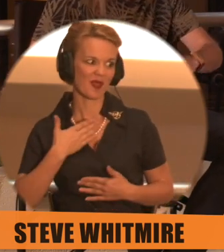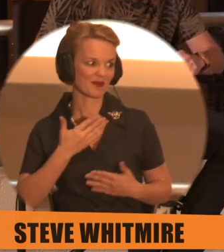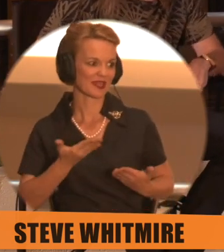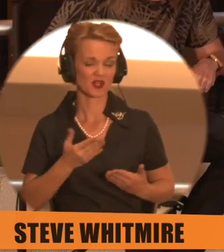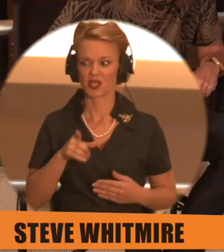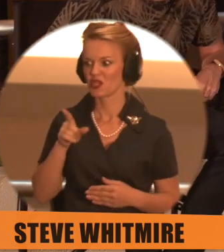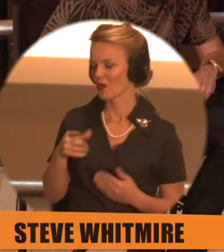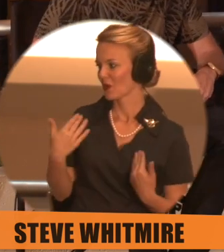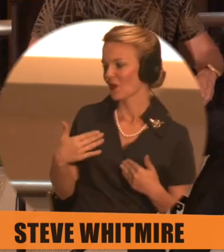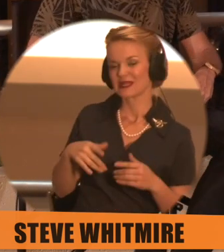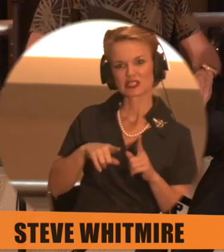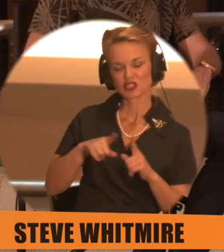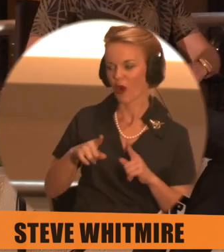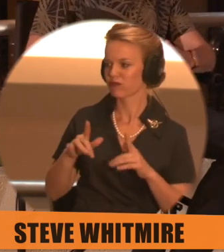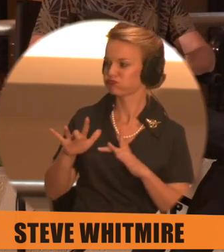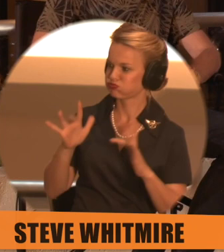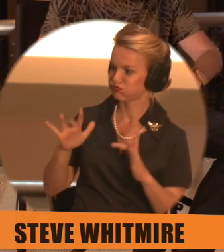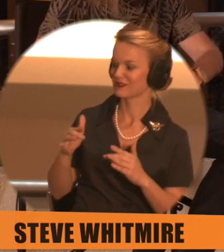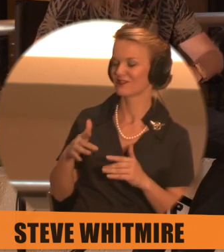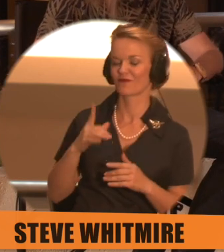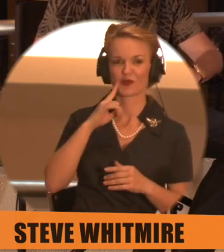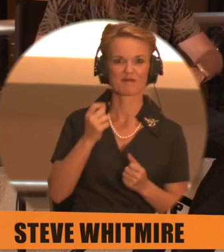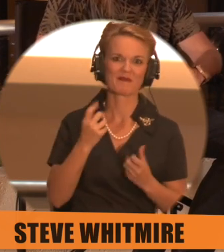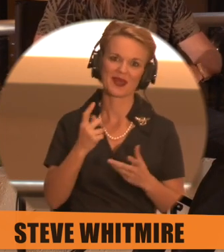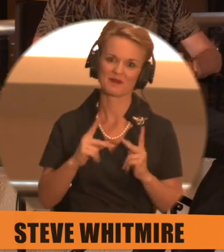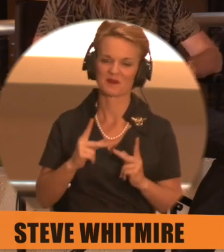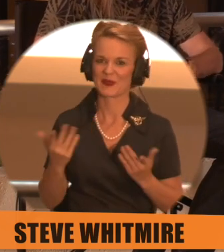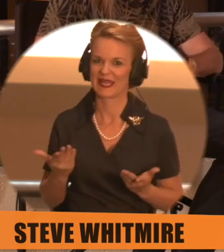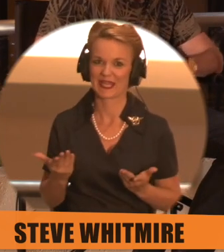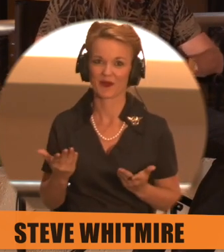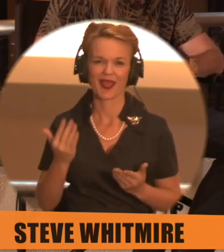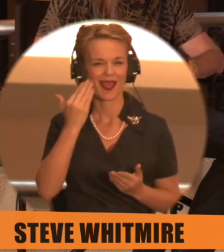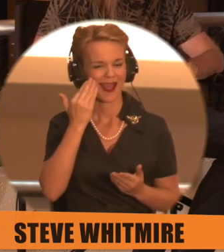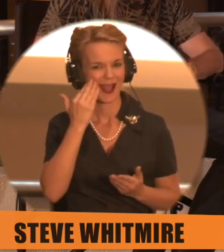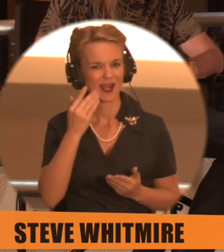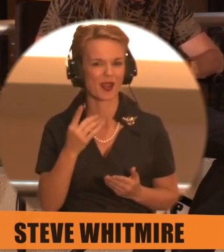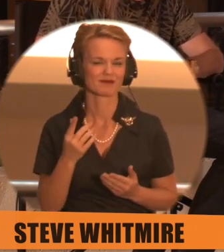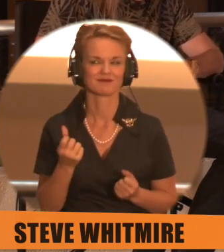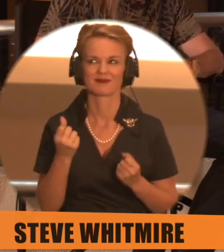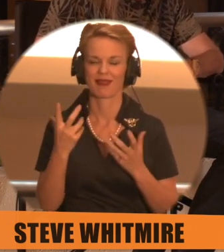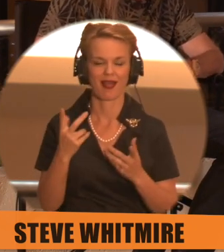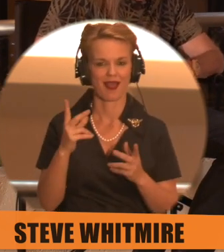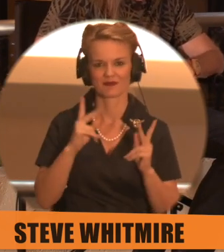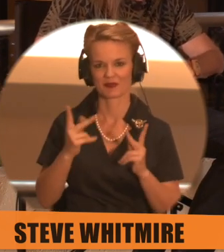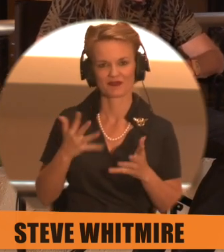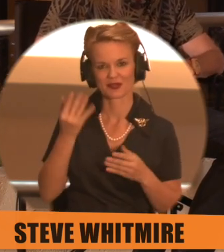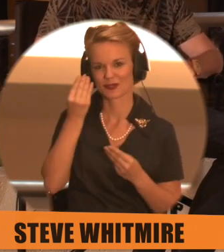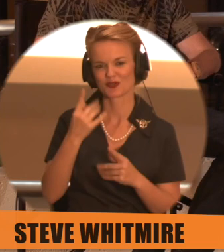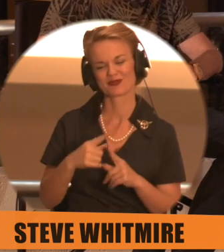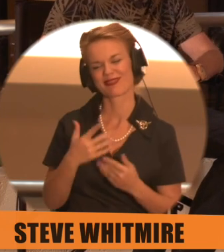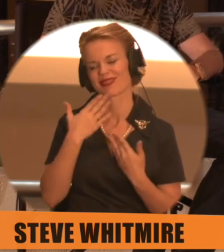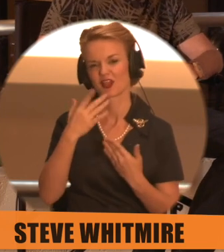to so many people here and you have to get this a lot, but thank you for all the work that you've done